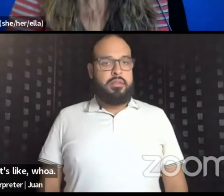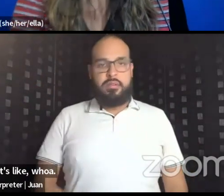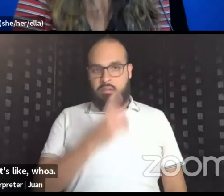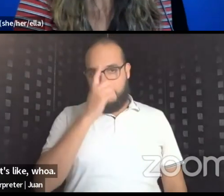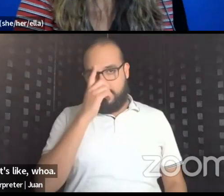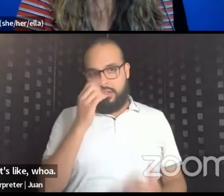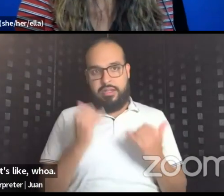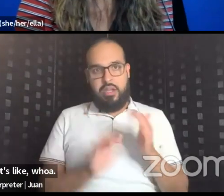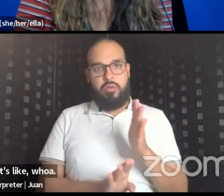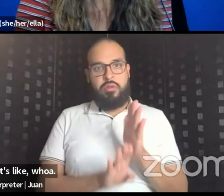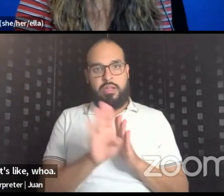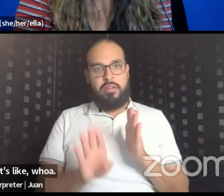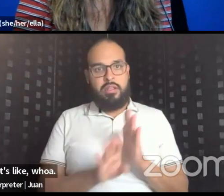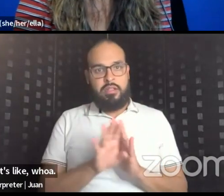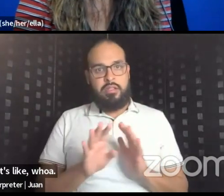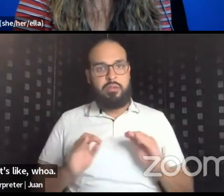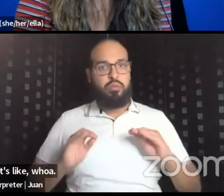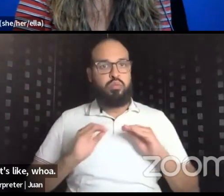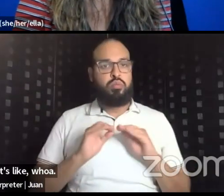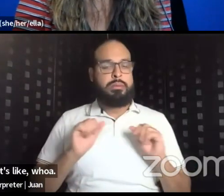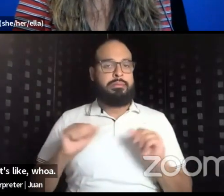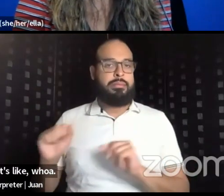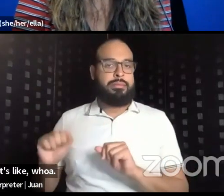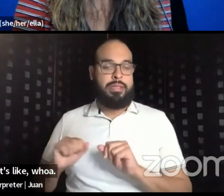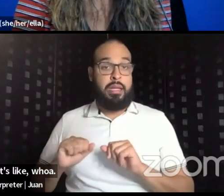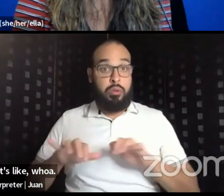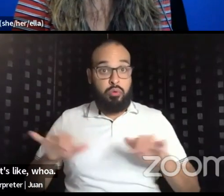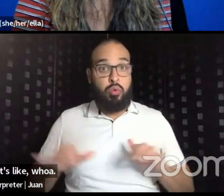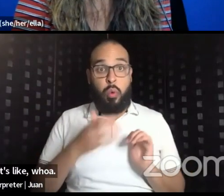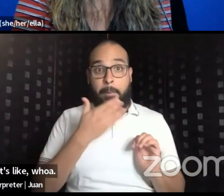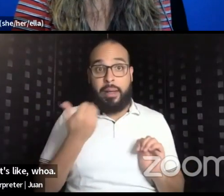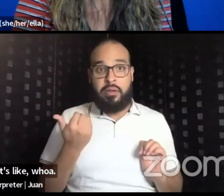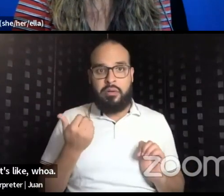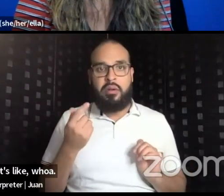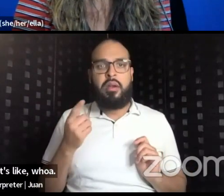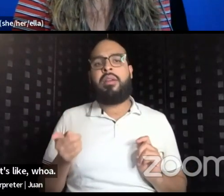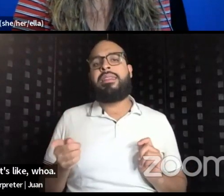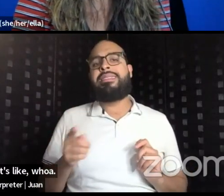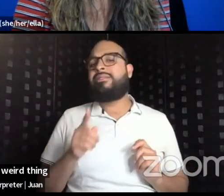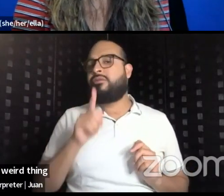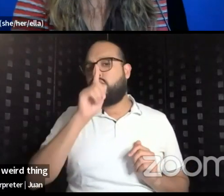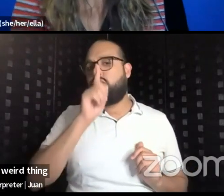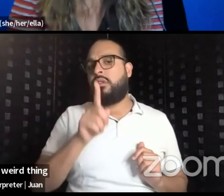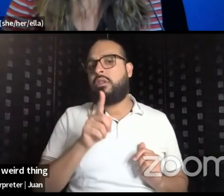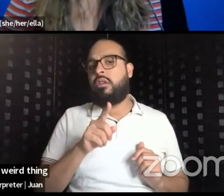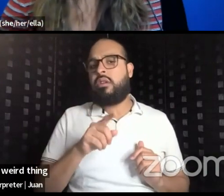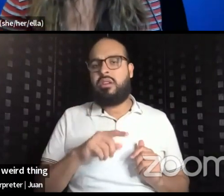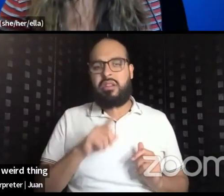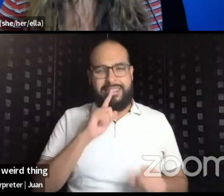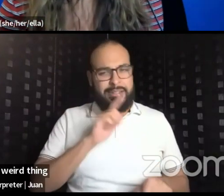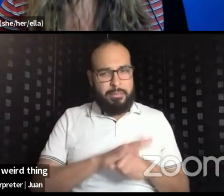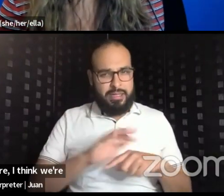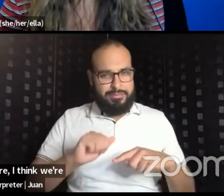more facility to do better. Like Tamani said, this is all an evolution and committed practice, but the people in your organization